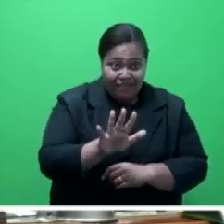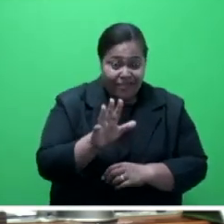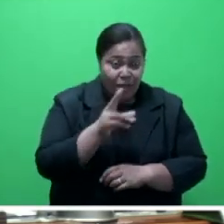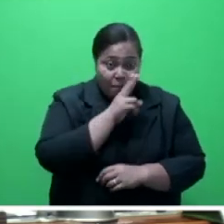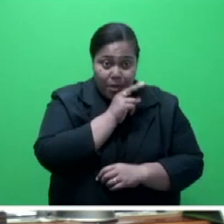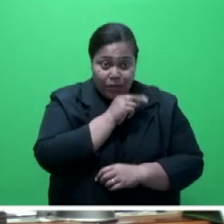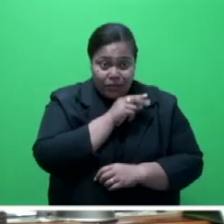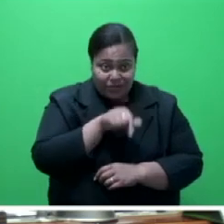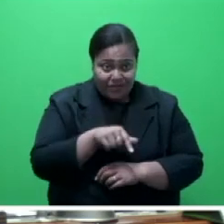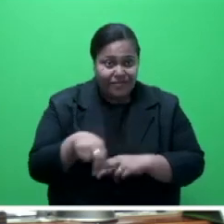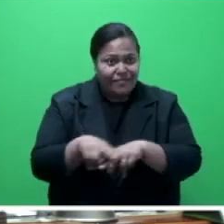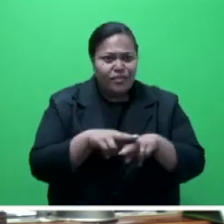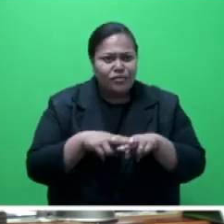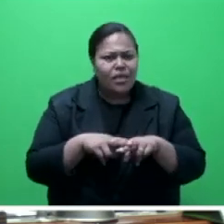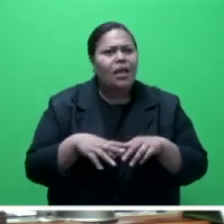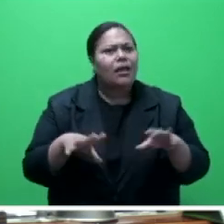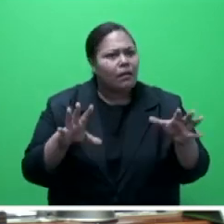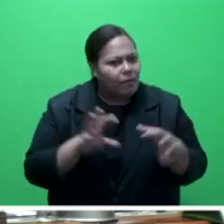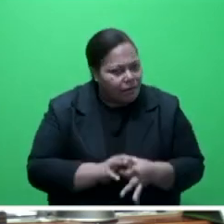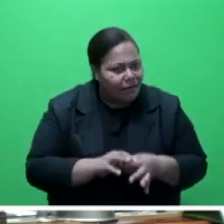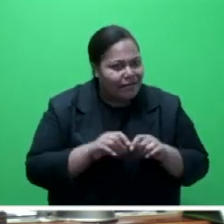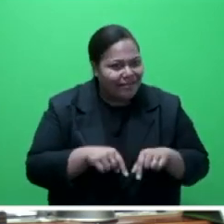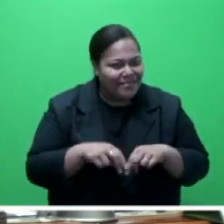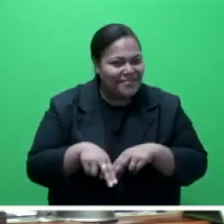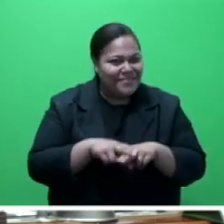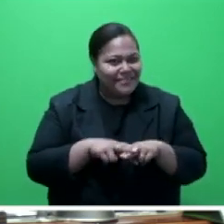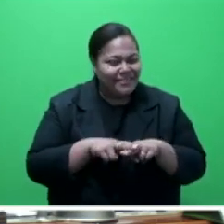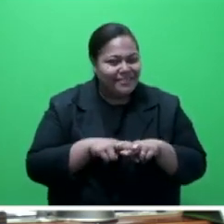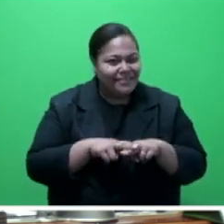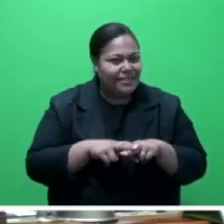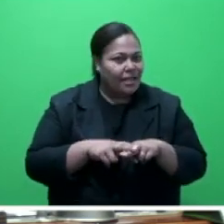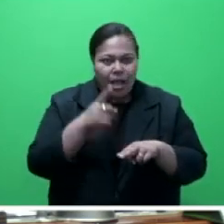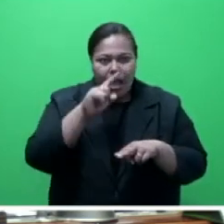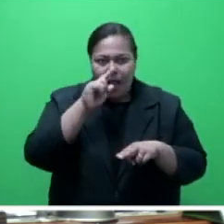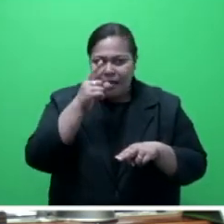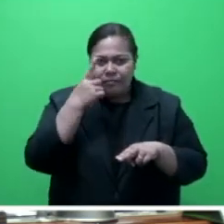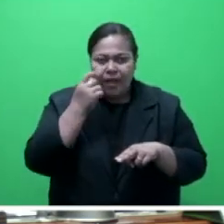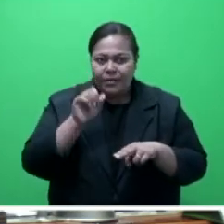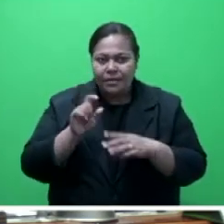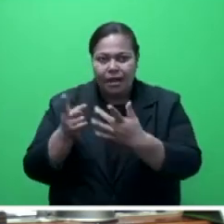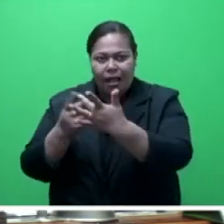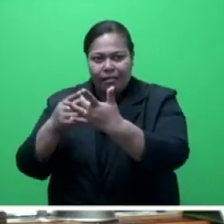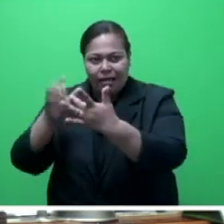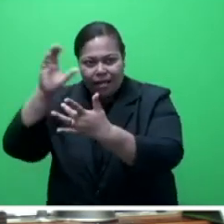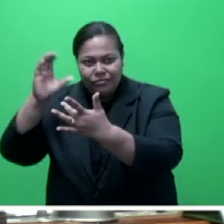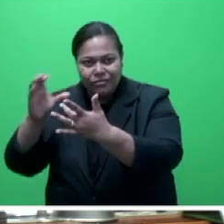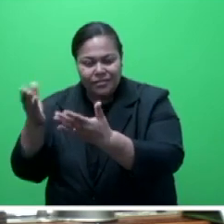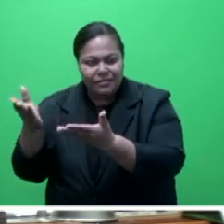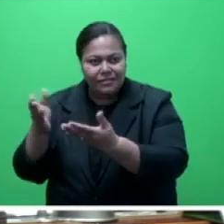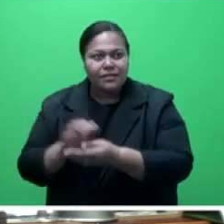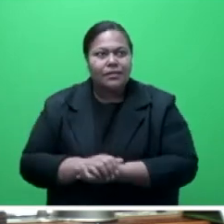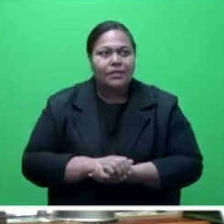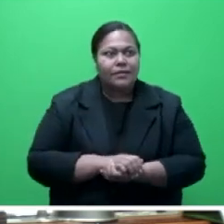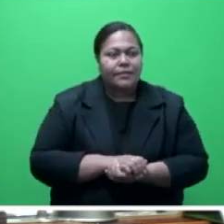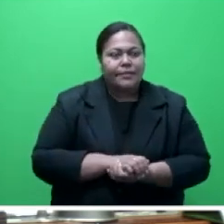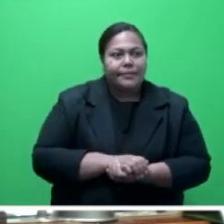endemic to Fiji, which includes Fiji petrel. 14 out of 32 endemic terrestrial reptile species.